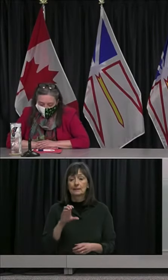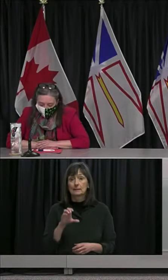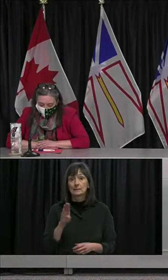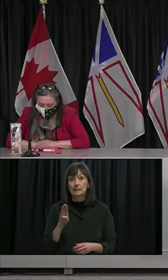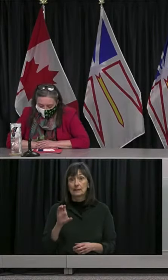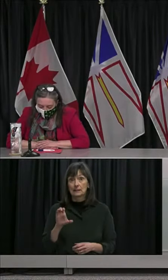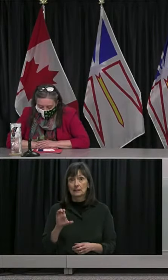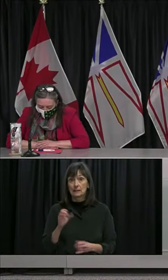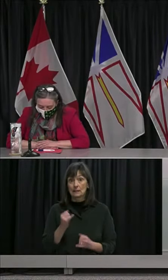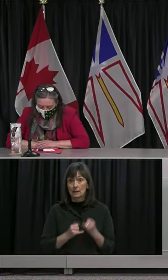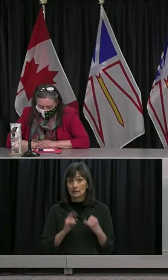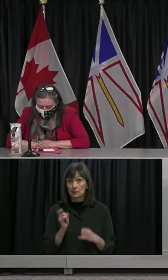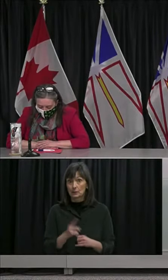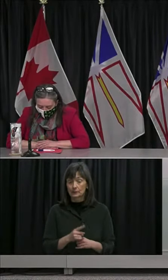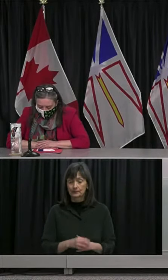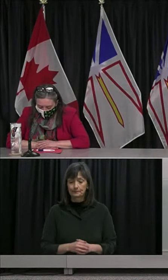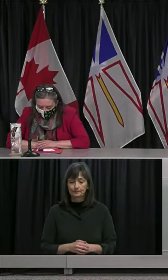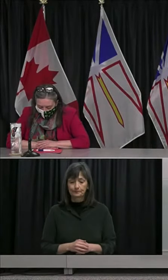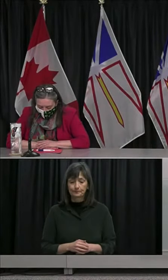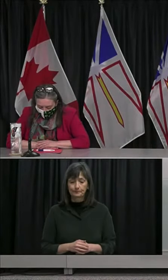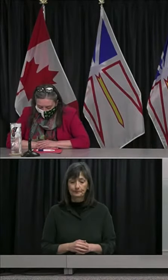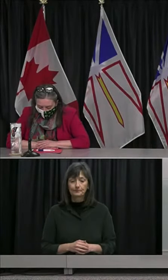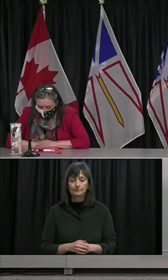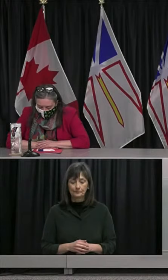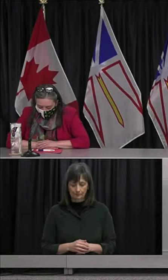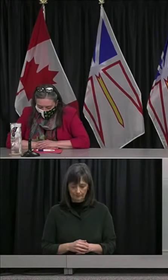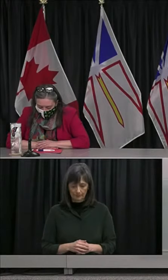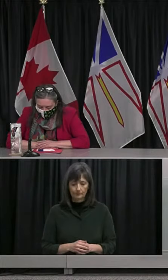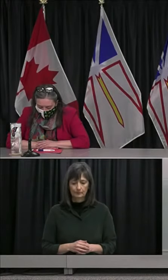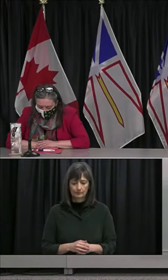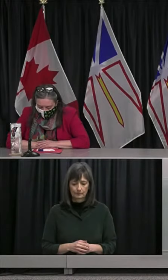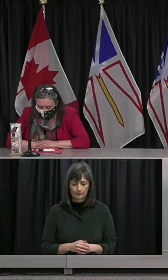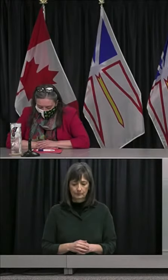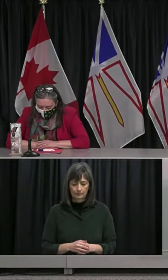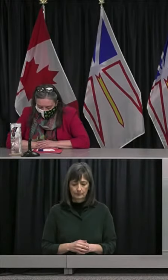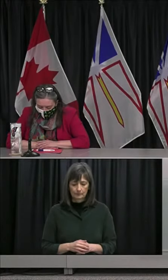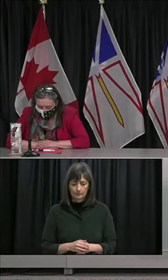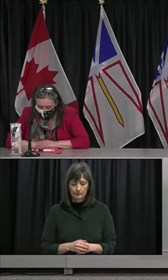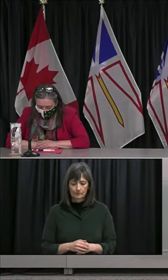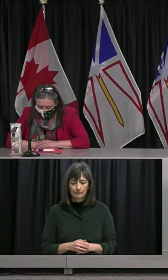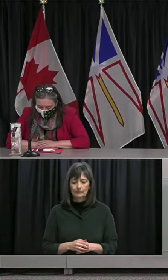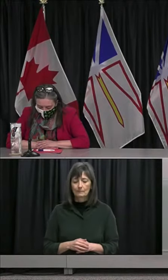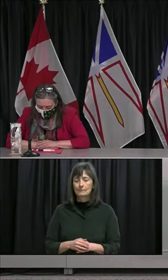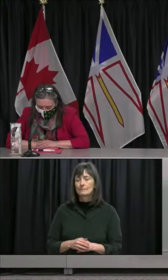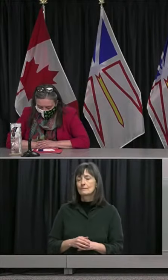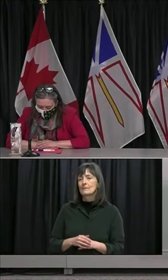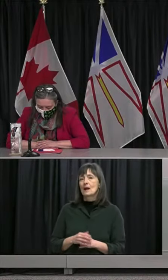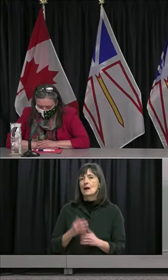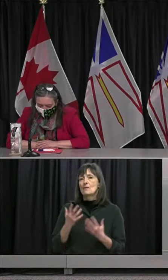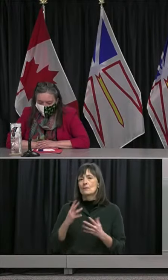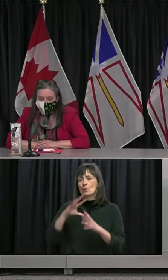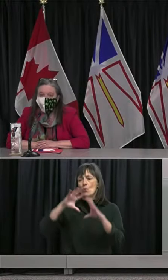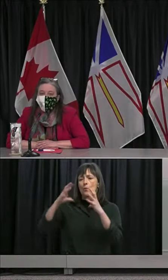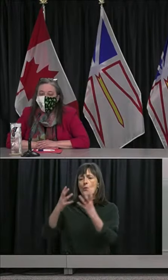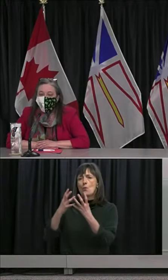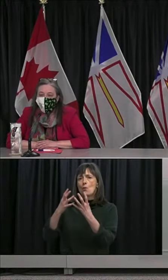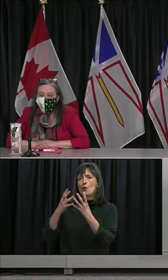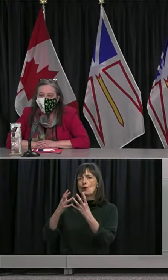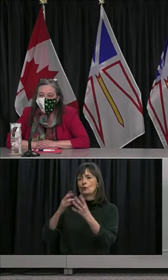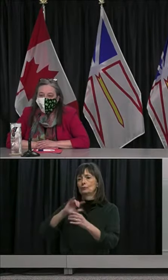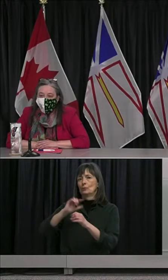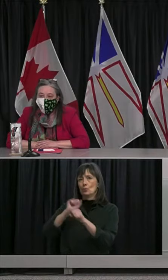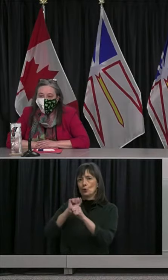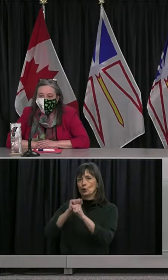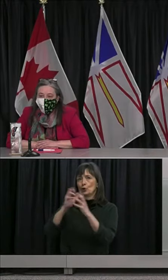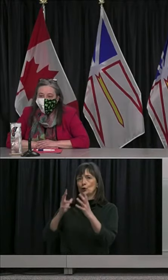CBC do you have a final question I do Leslie and this one is about international rotational workers many of them are upset that they've been